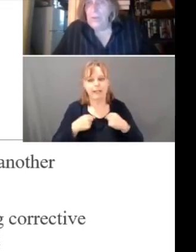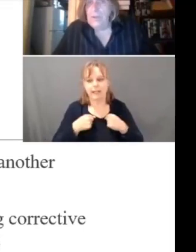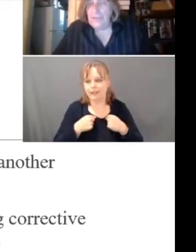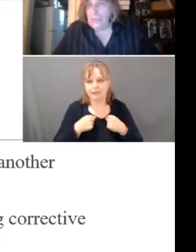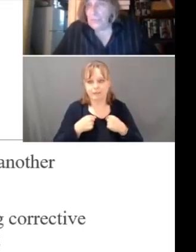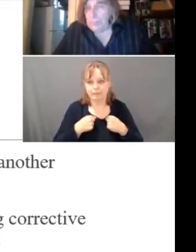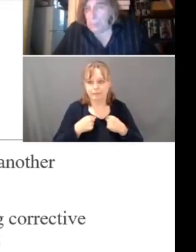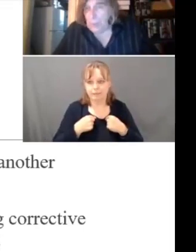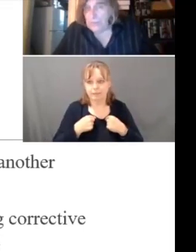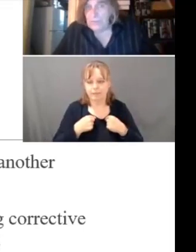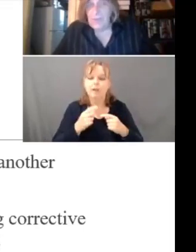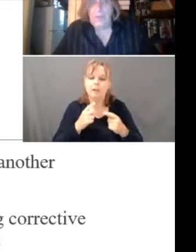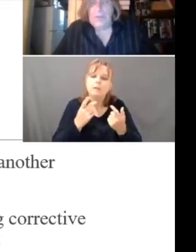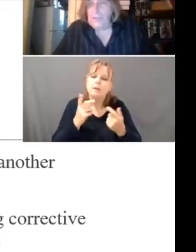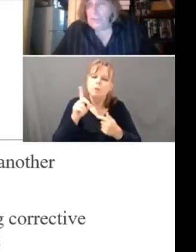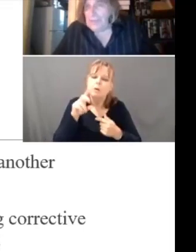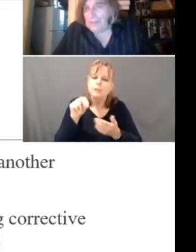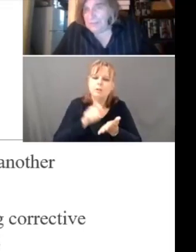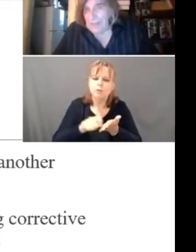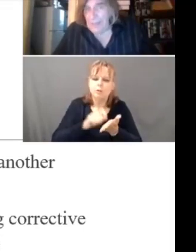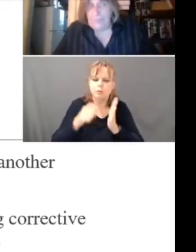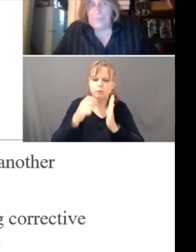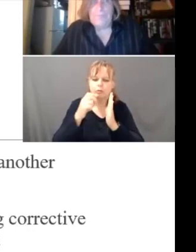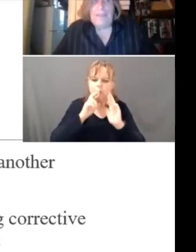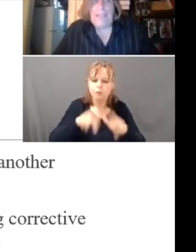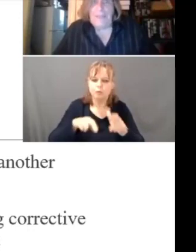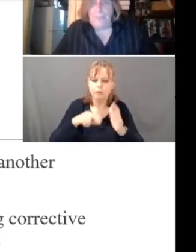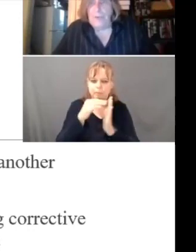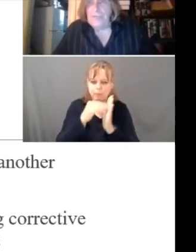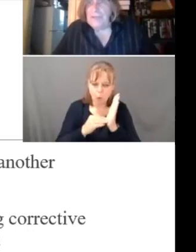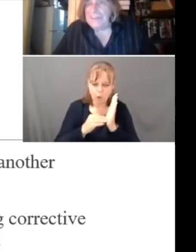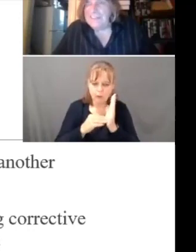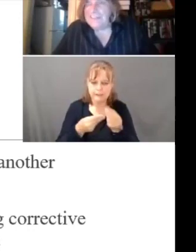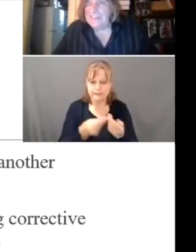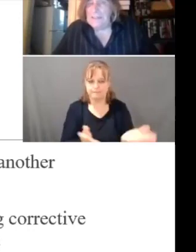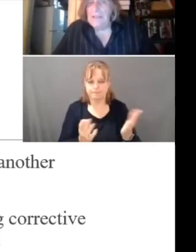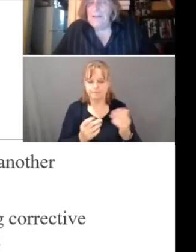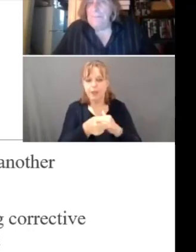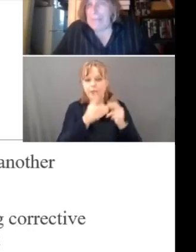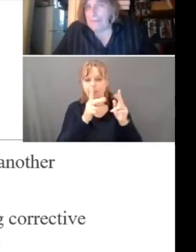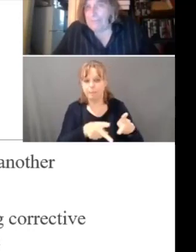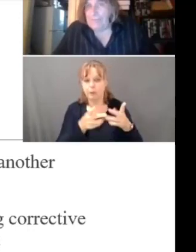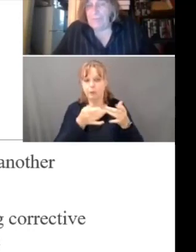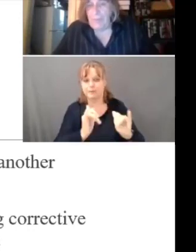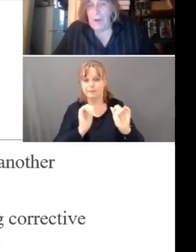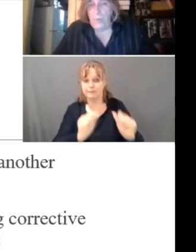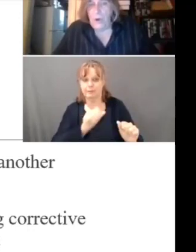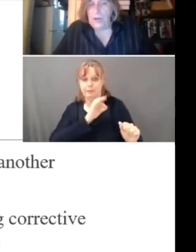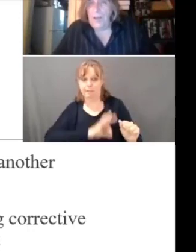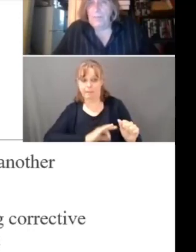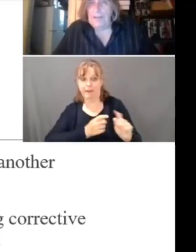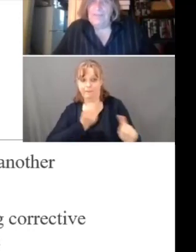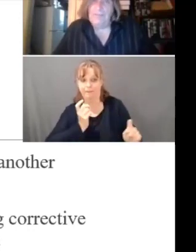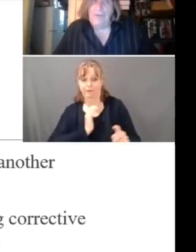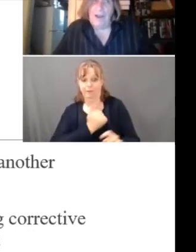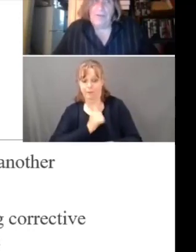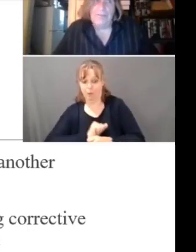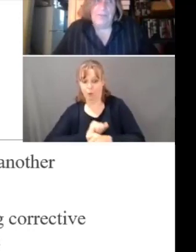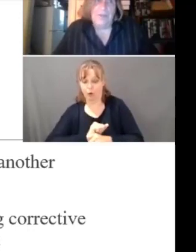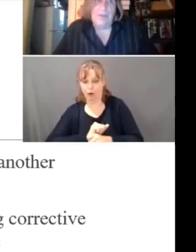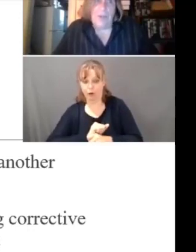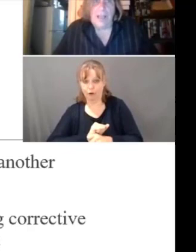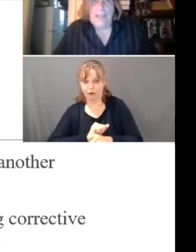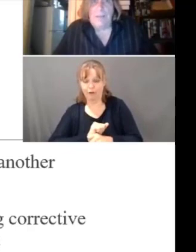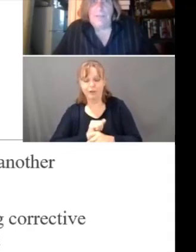do issue reports, we do take steps, and the person can still benefit from our work. But insofar